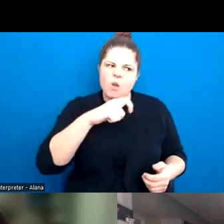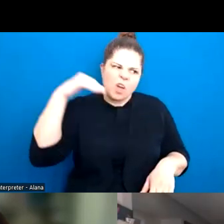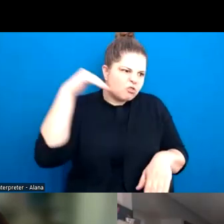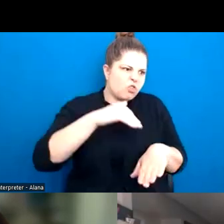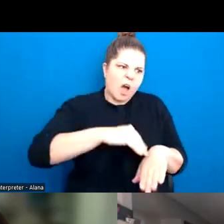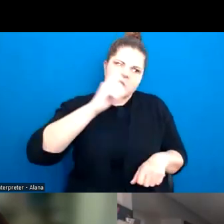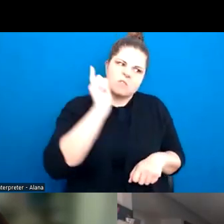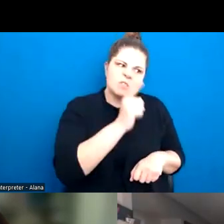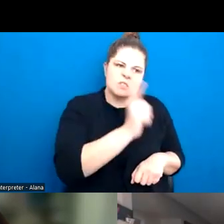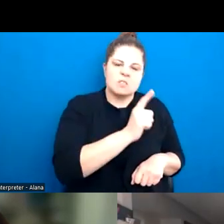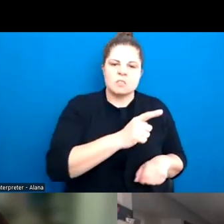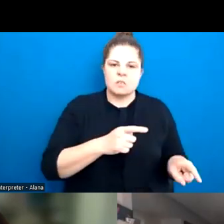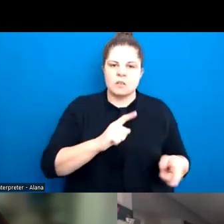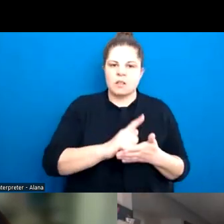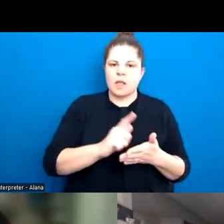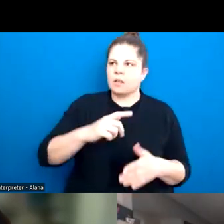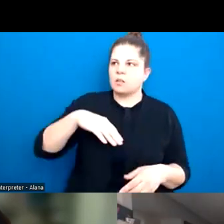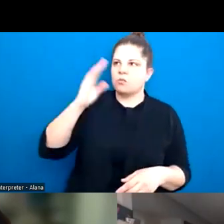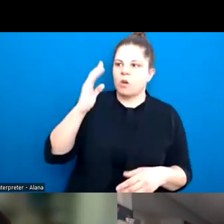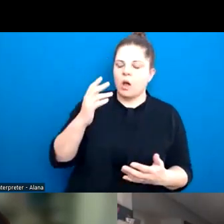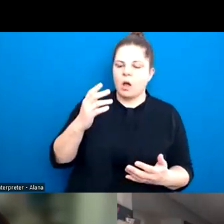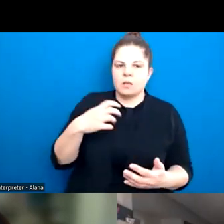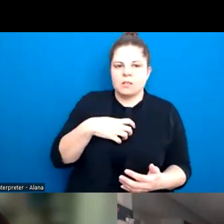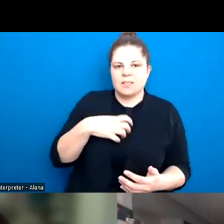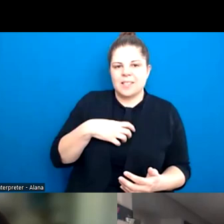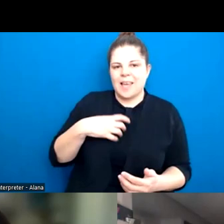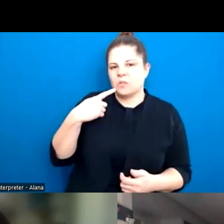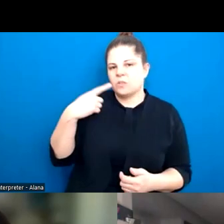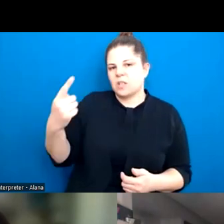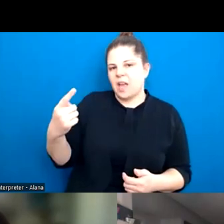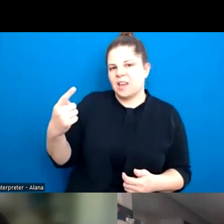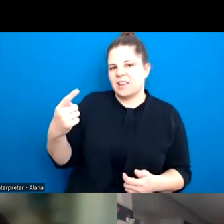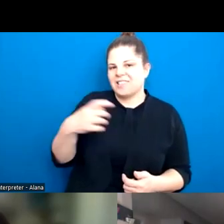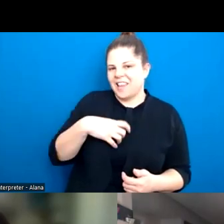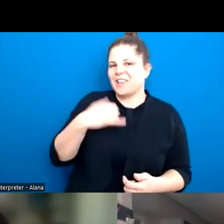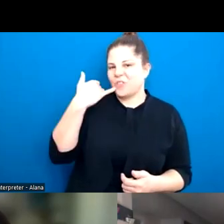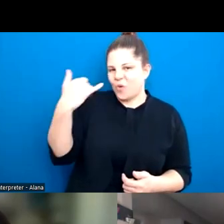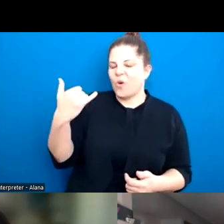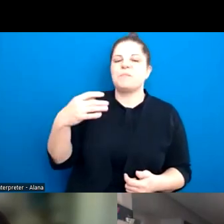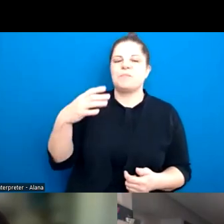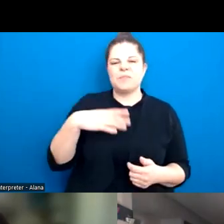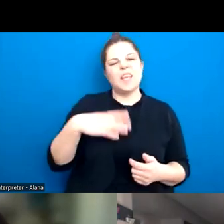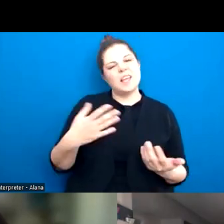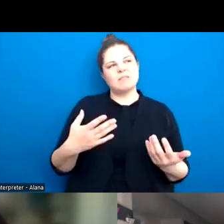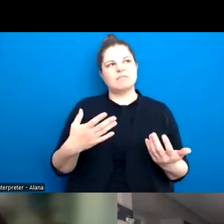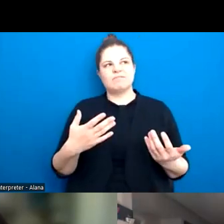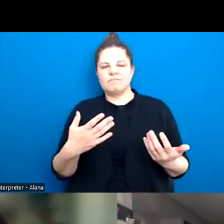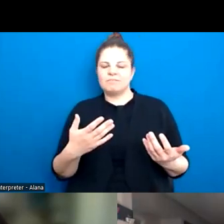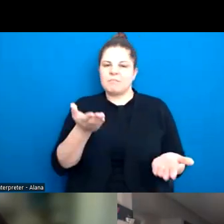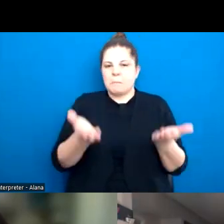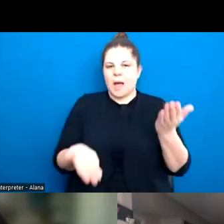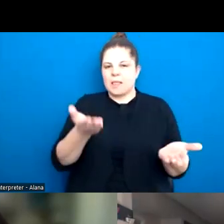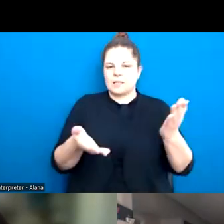where they're drunk, they're going to be scared to call you. Um, so you need to set up some, some realistic boundaries